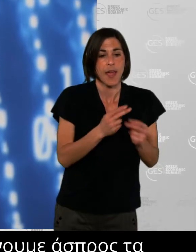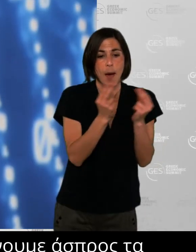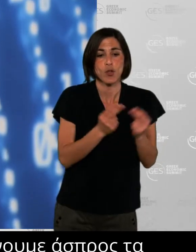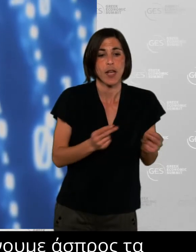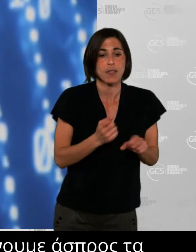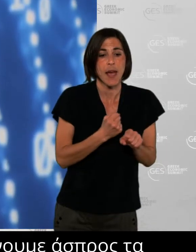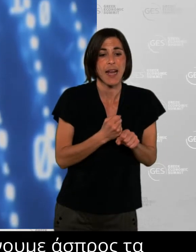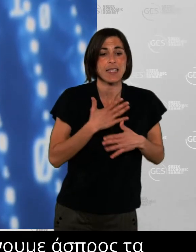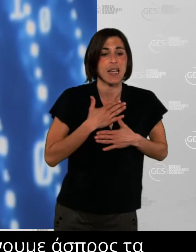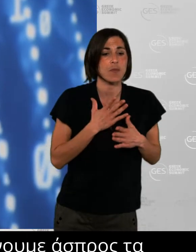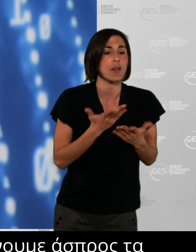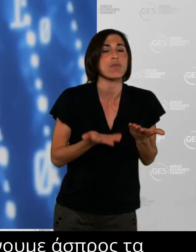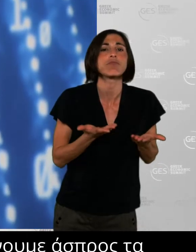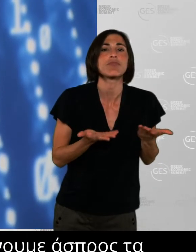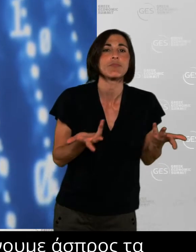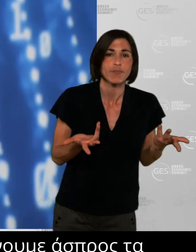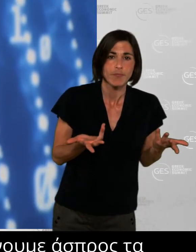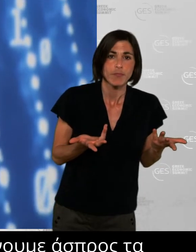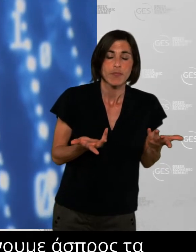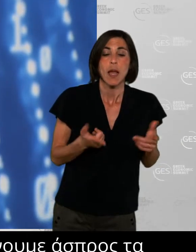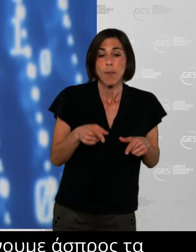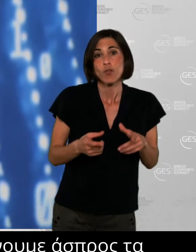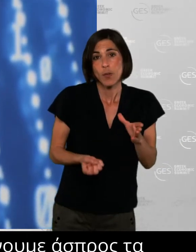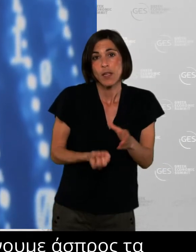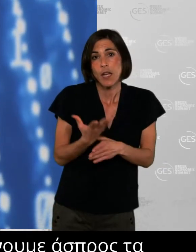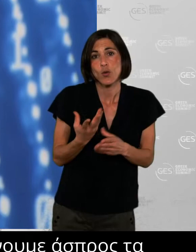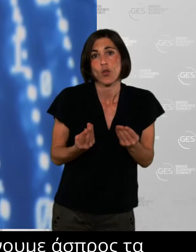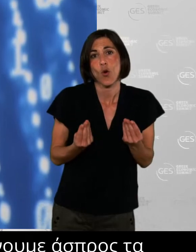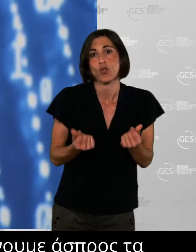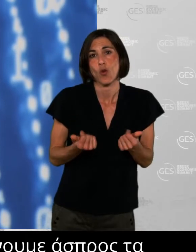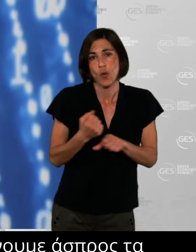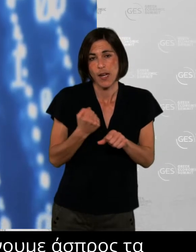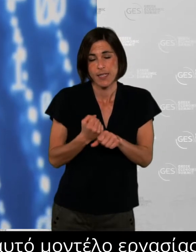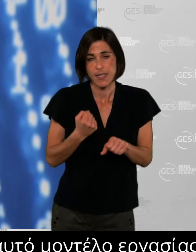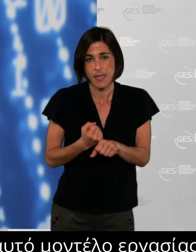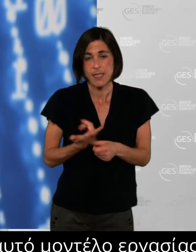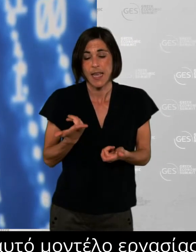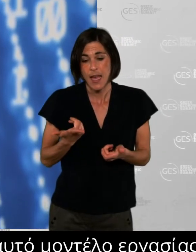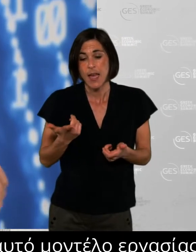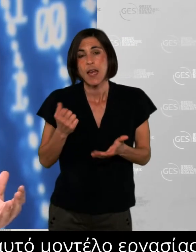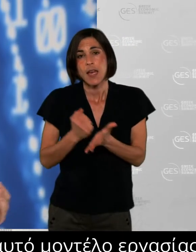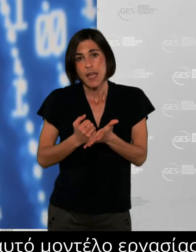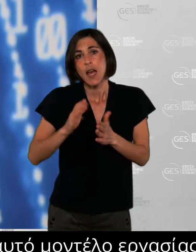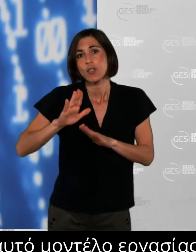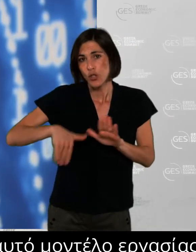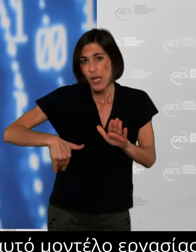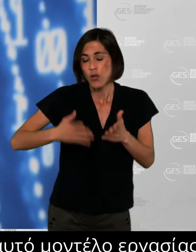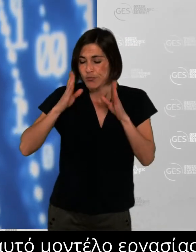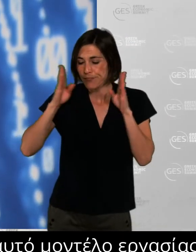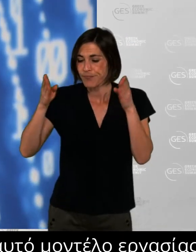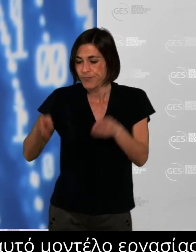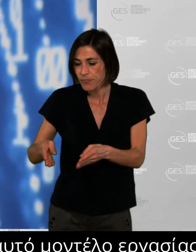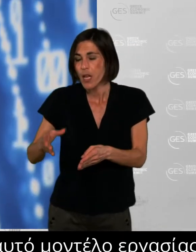up with uh um the important elements of the human nature around the boundaries between you know home work